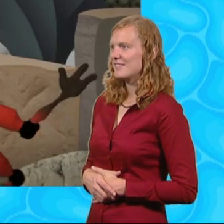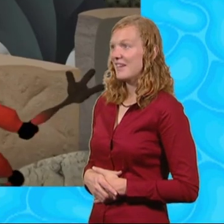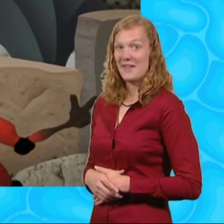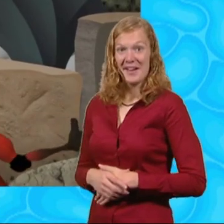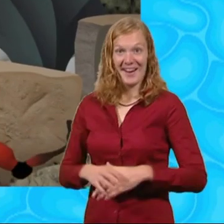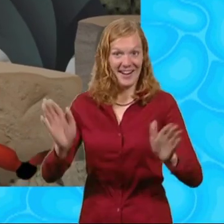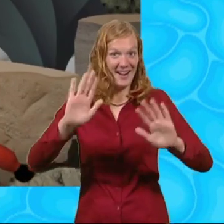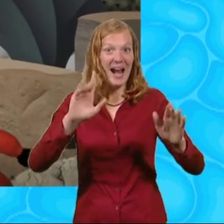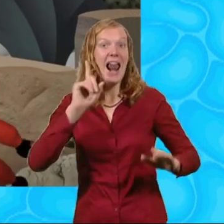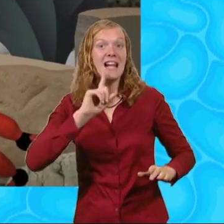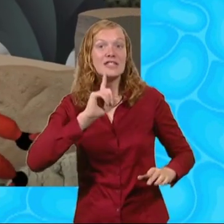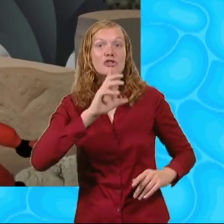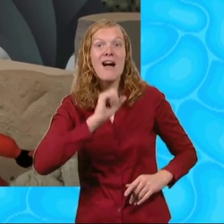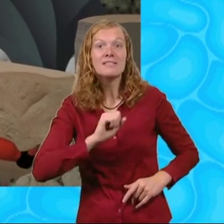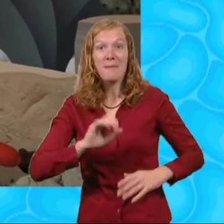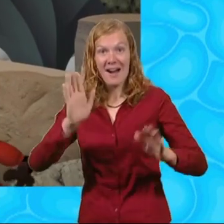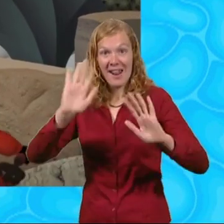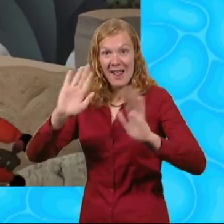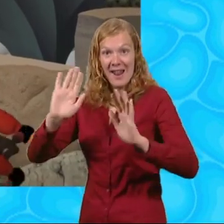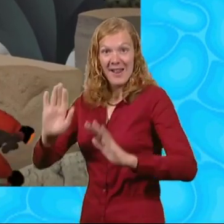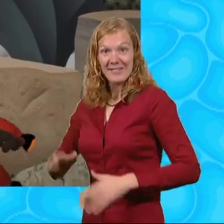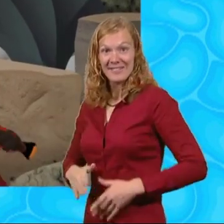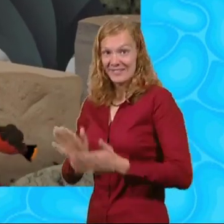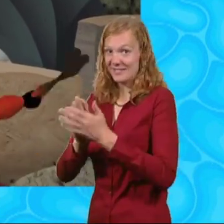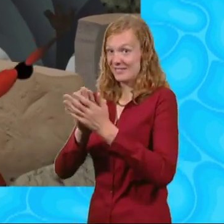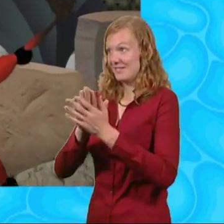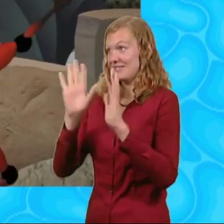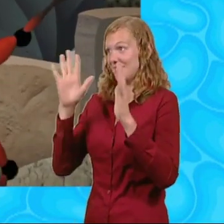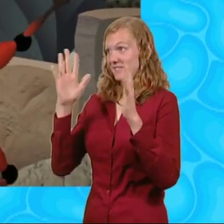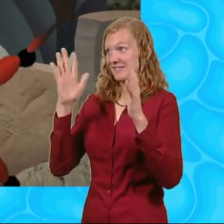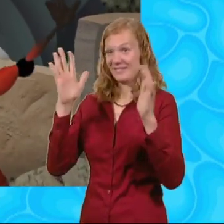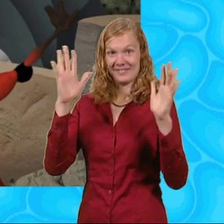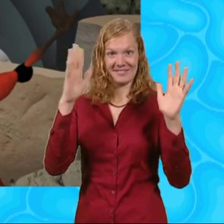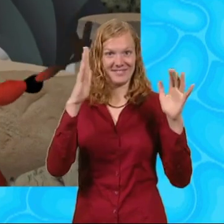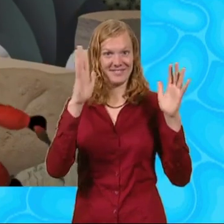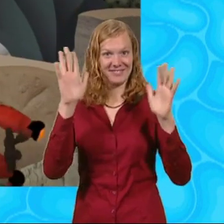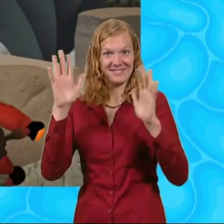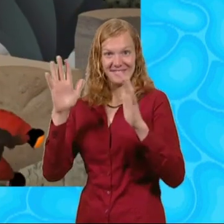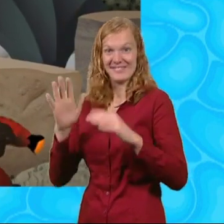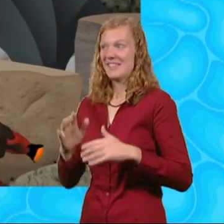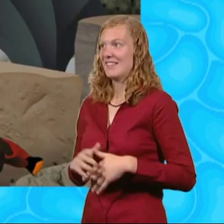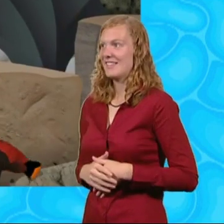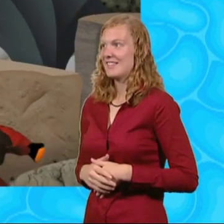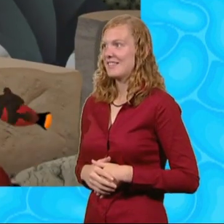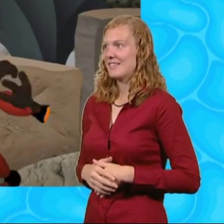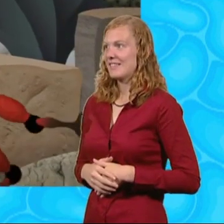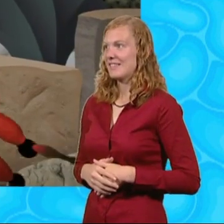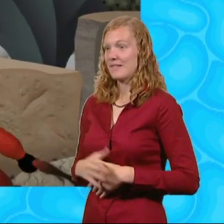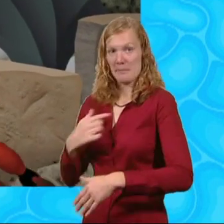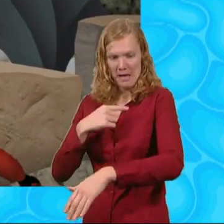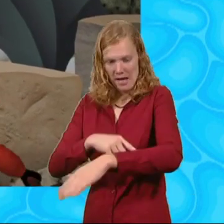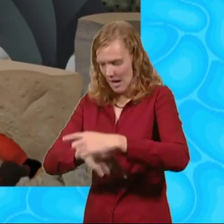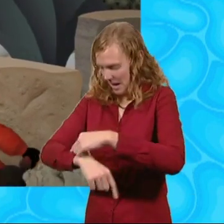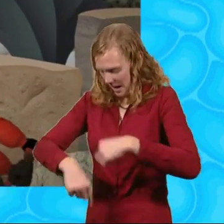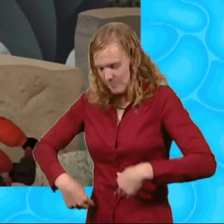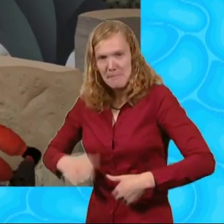Ladies and gentlemen, put your multiple hands together for my partner,